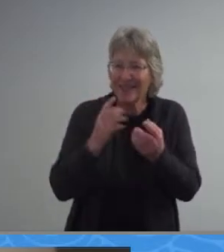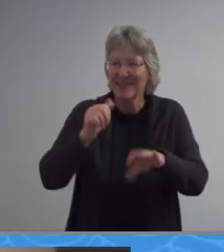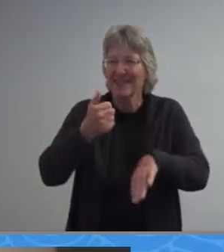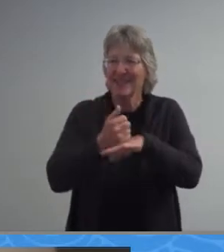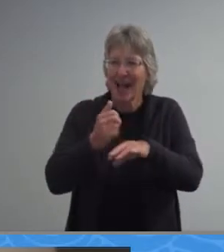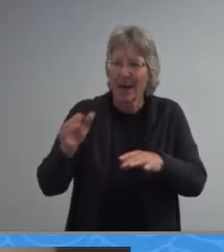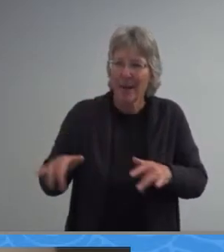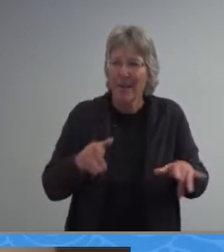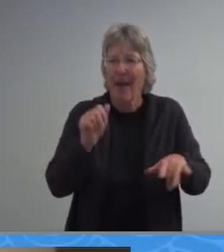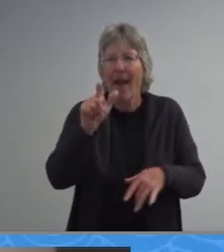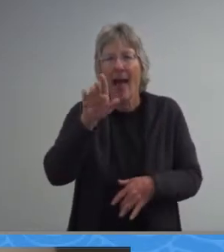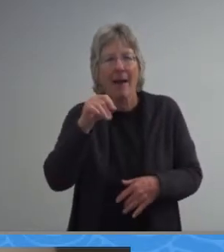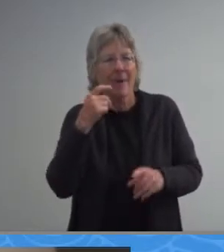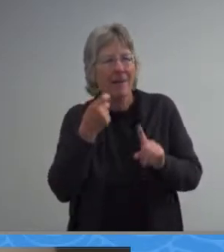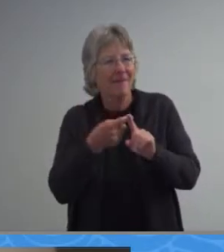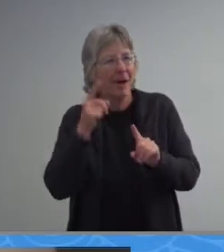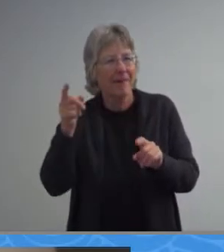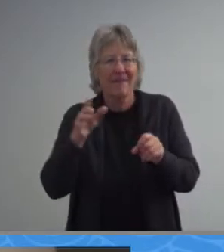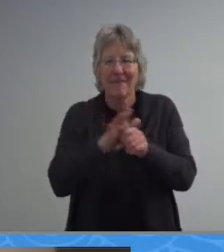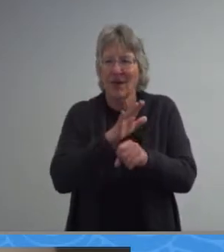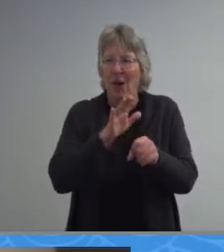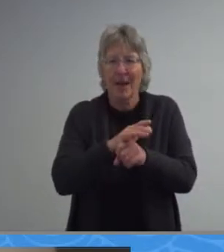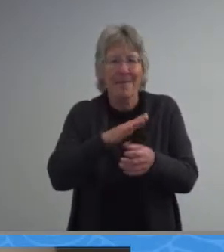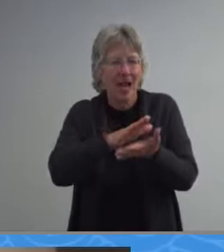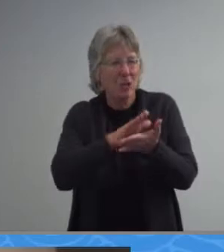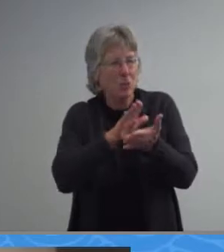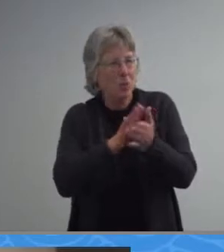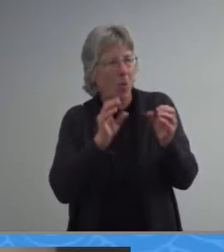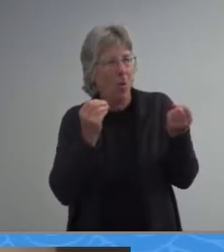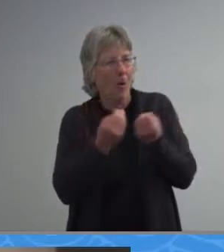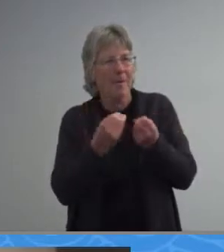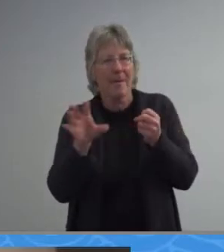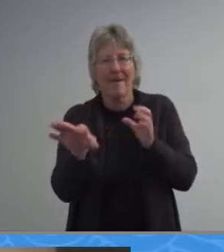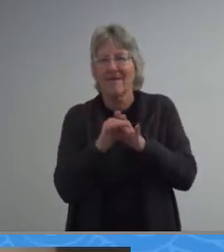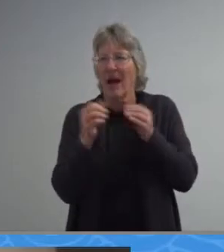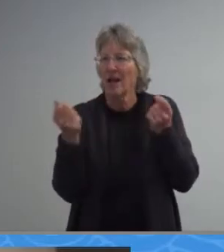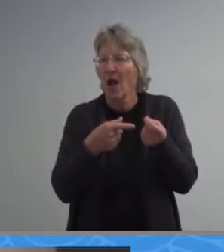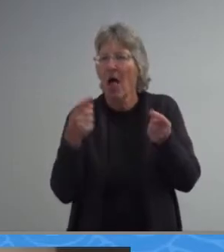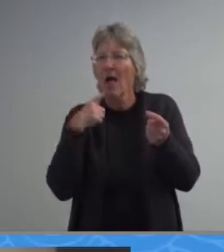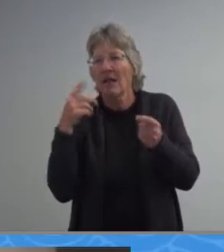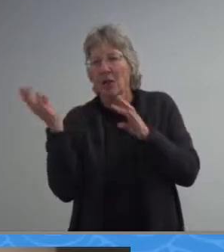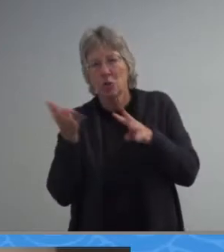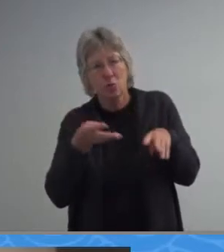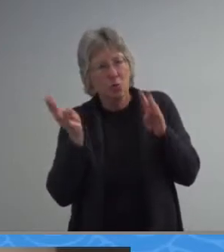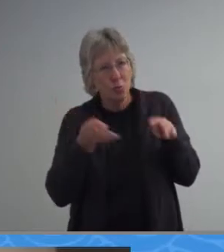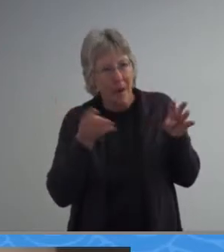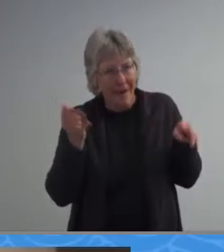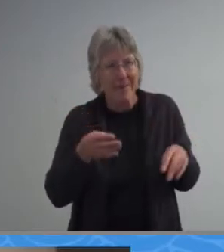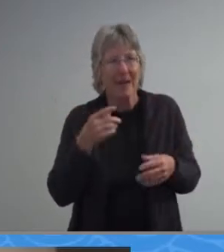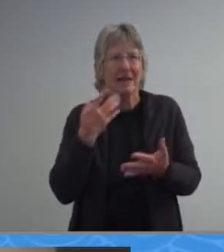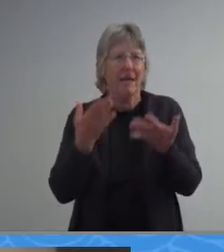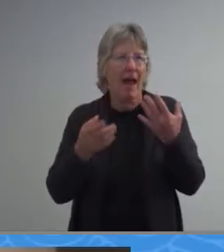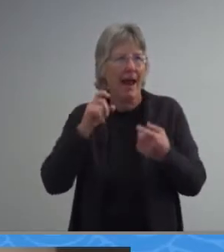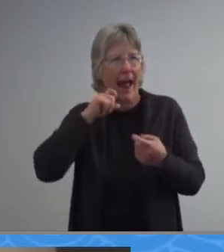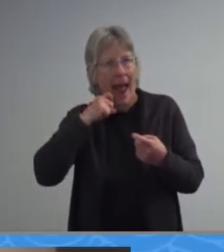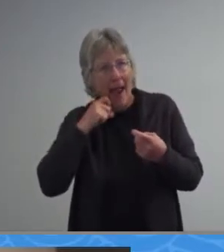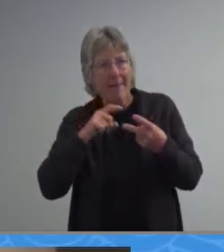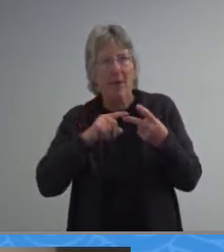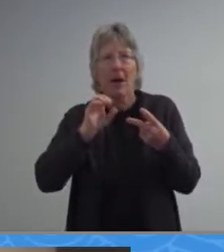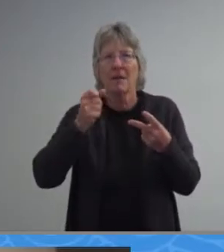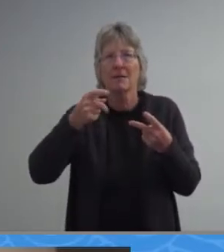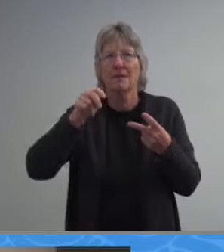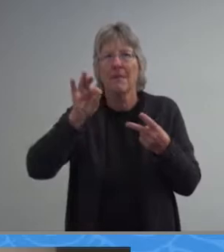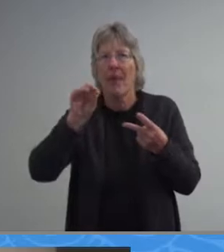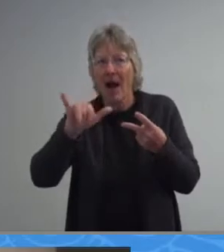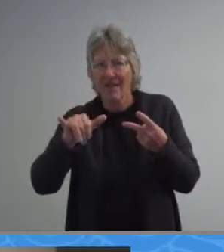if you'd like to show support you can find the album on all major streaming networks or platforms like spotify and apple music our student